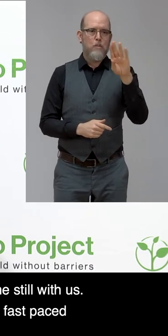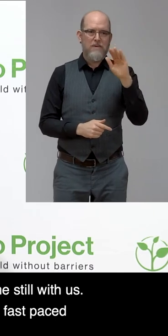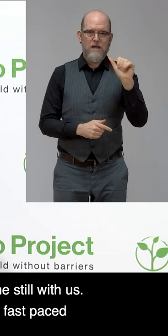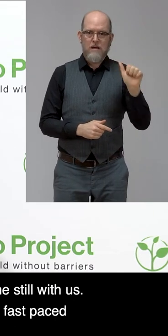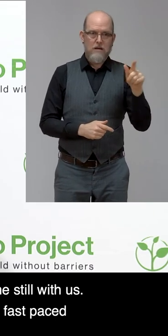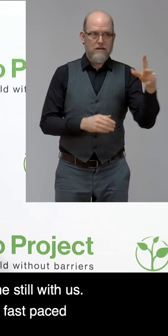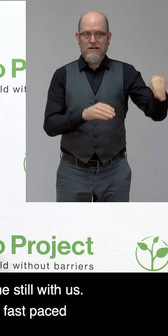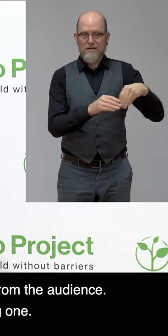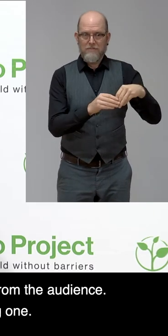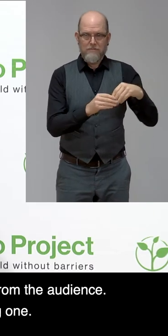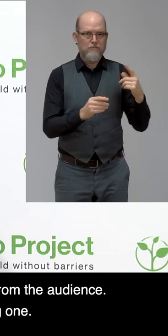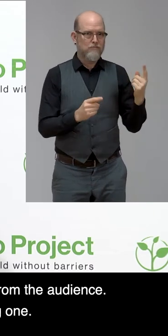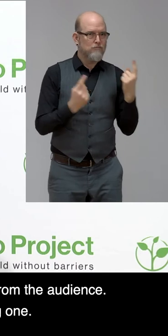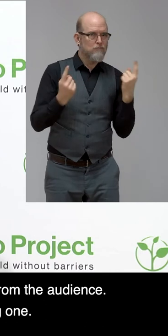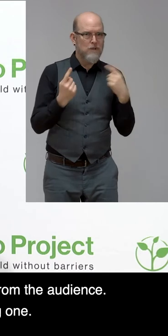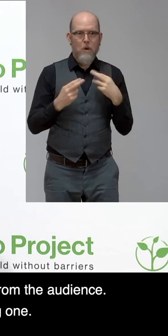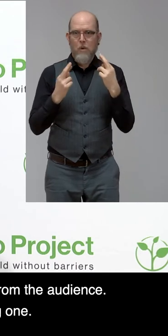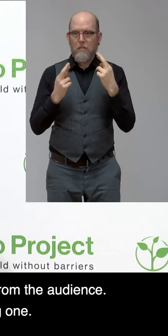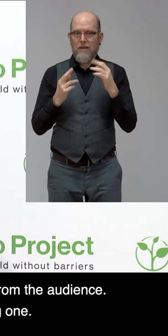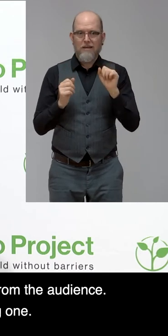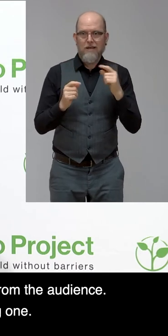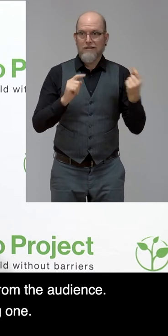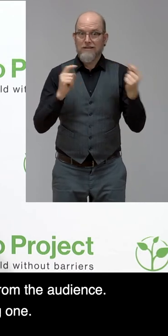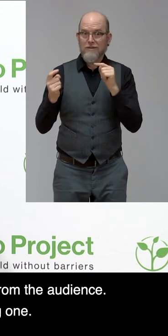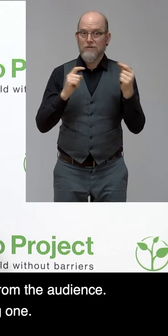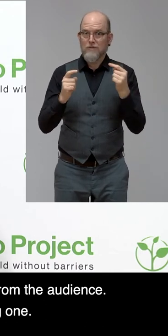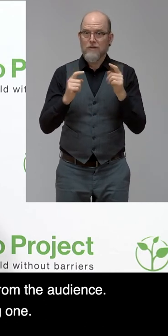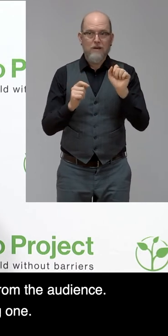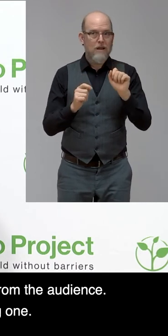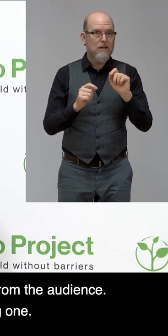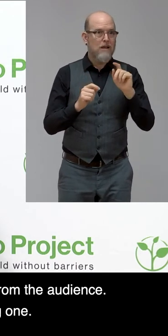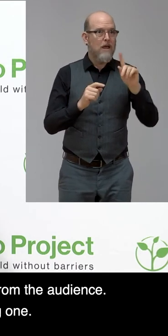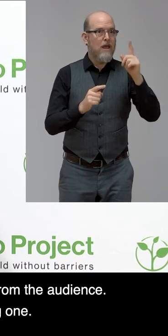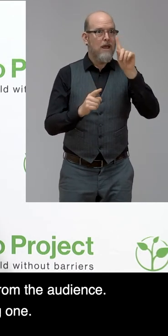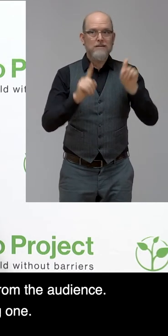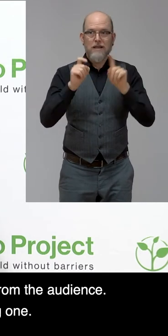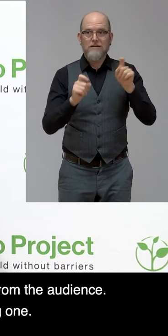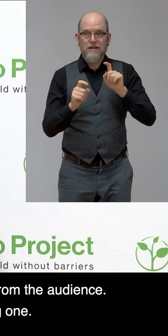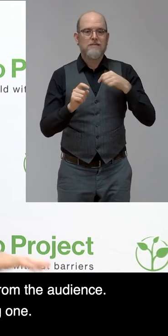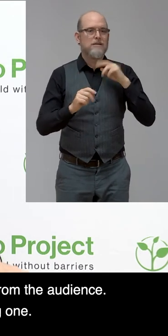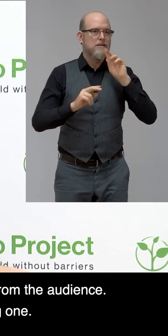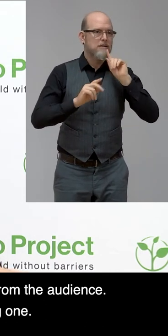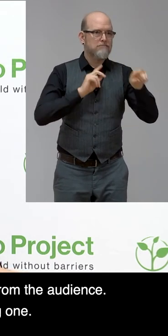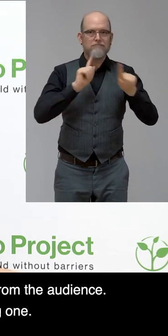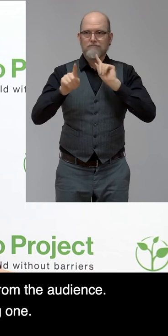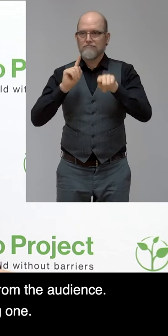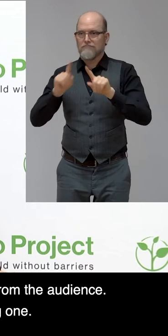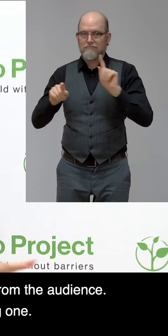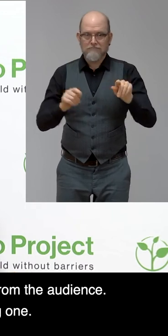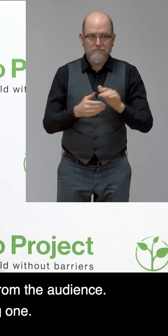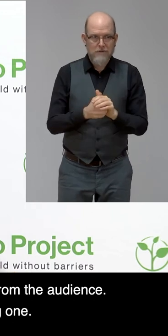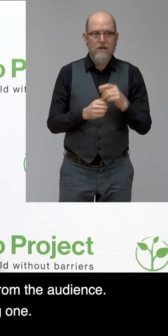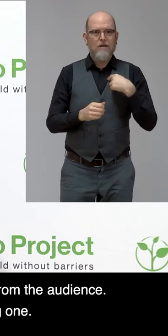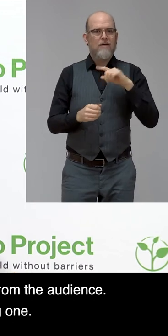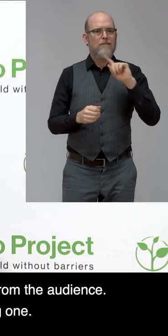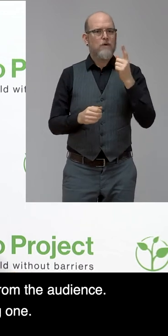fast paced question and answer with you. So I would like a more general question from the audience. There was a